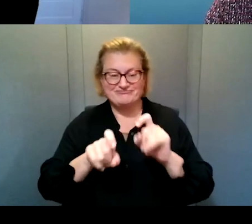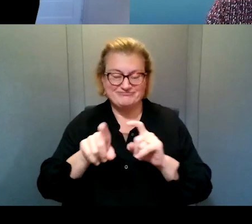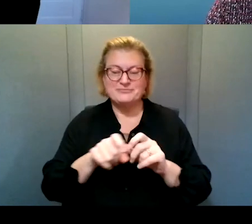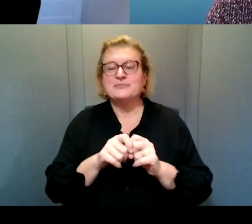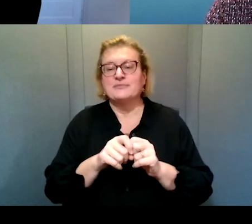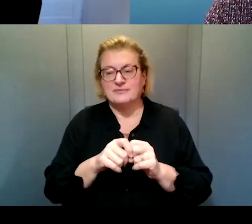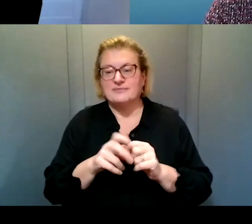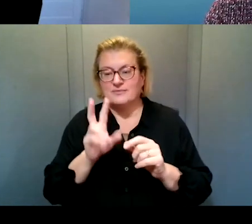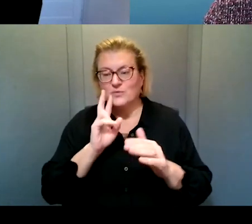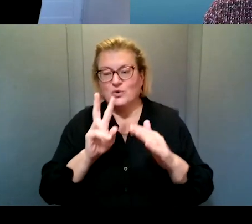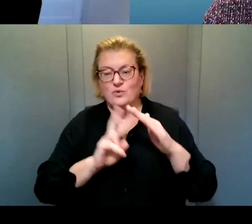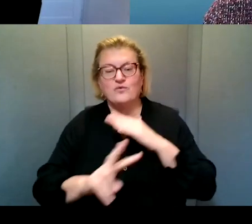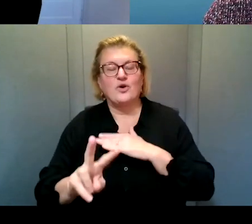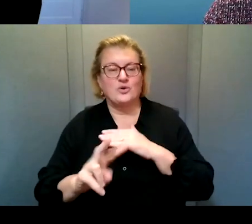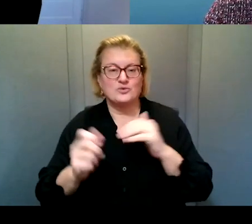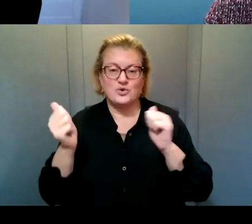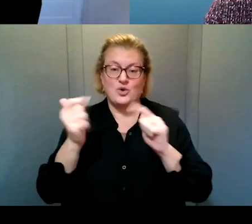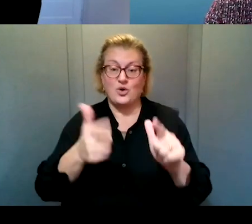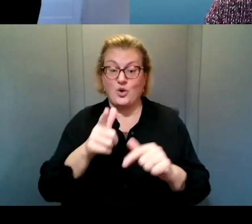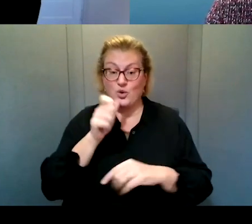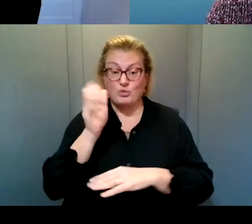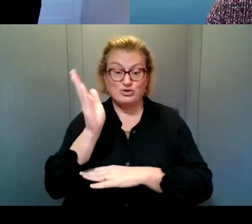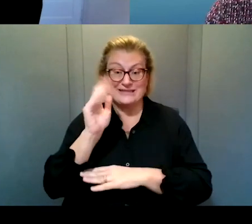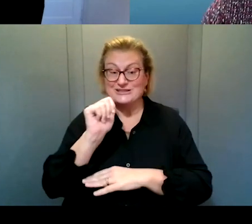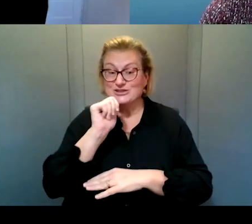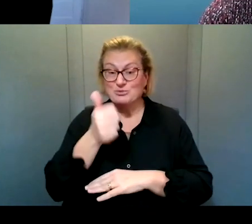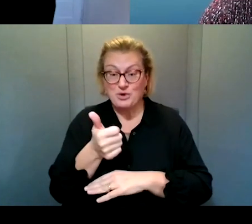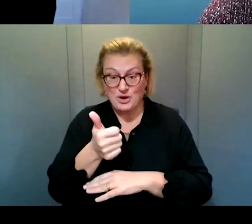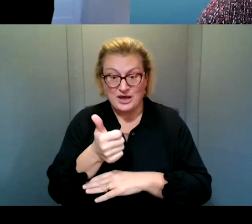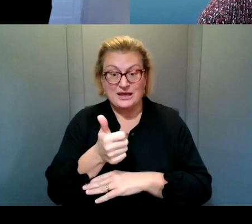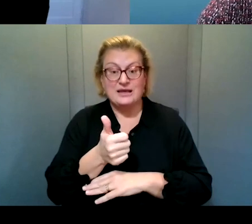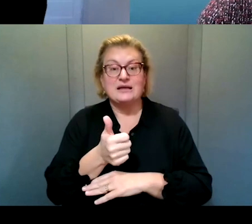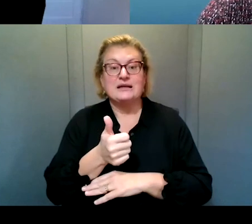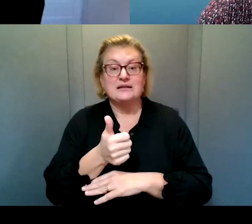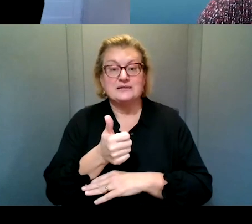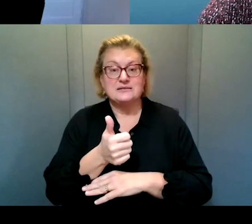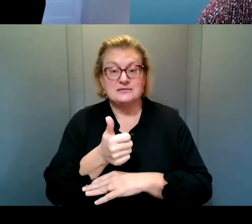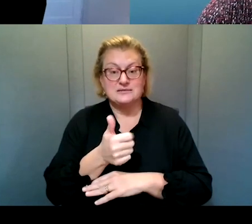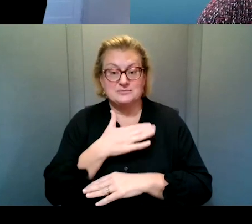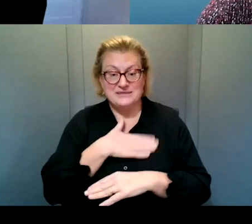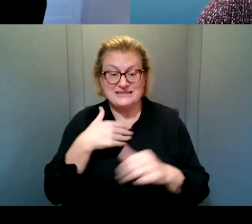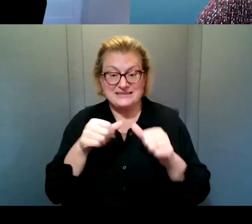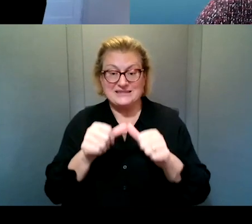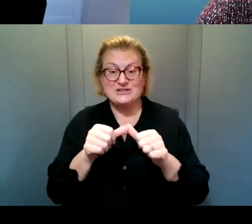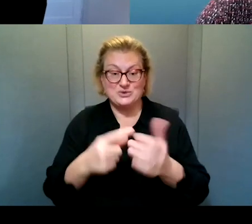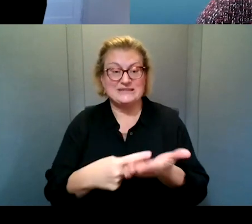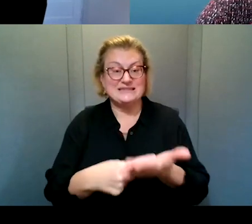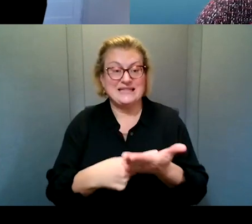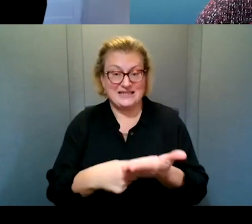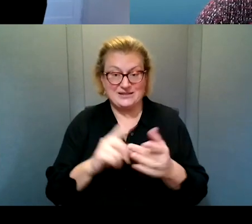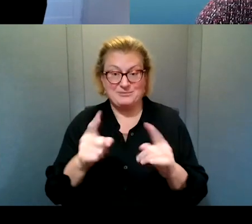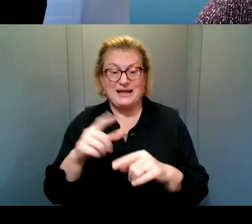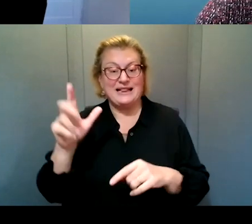definitely look forward to everyone who's going to be presenting tomorrow, um, to continue this discussion about